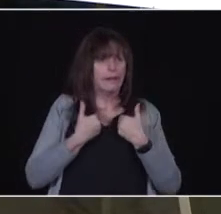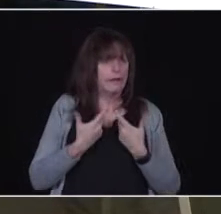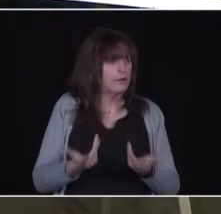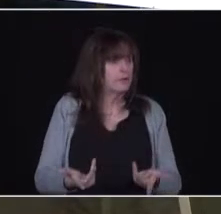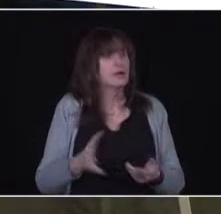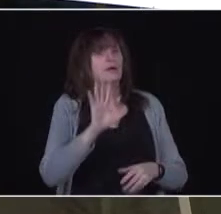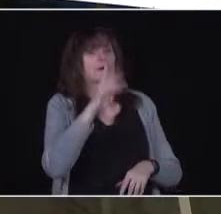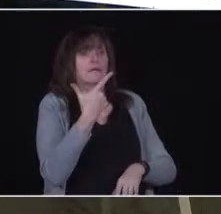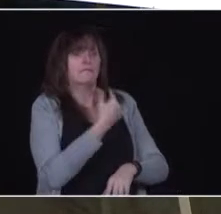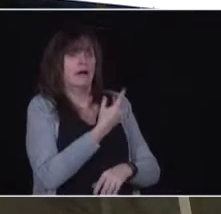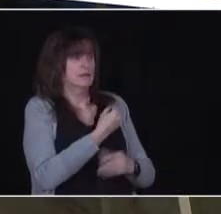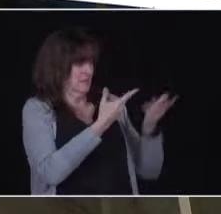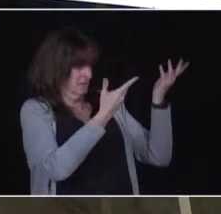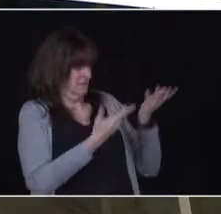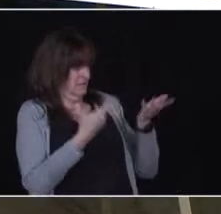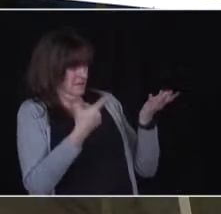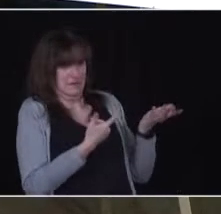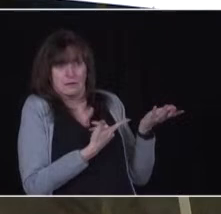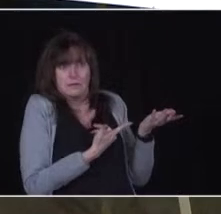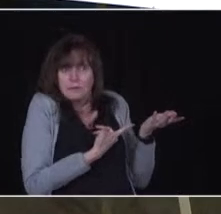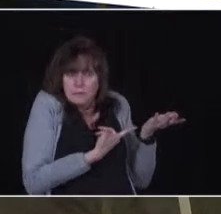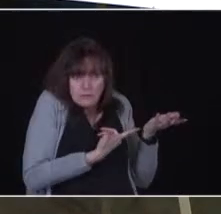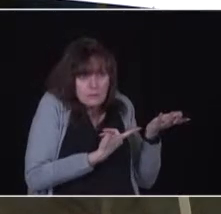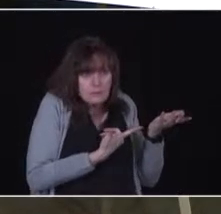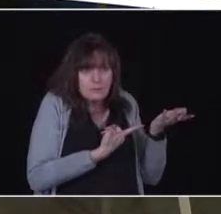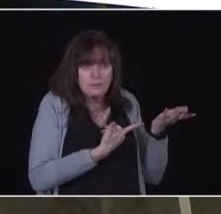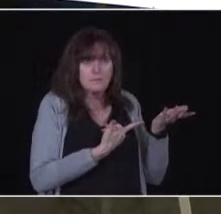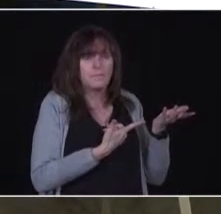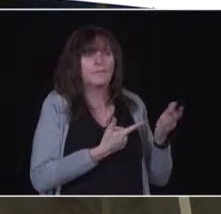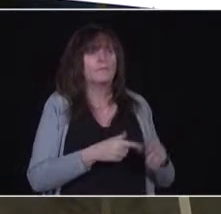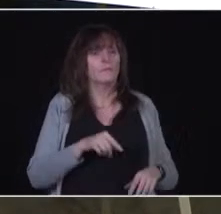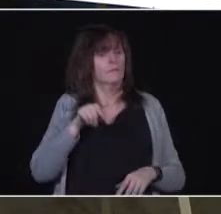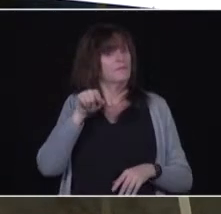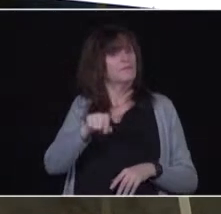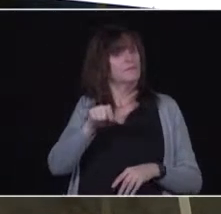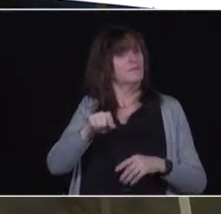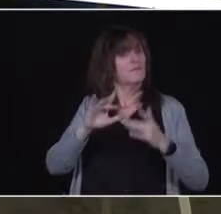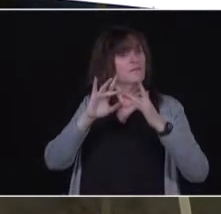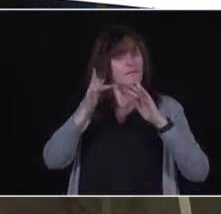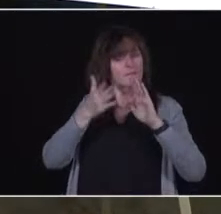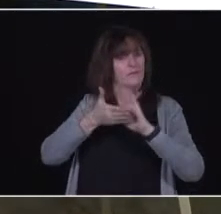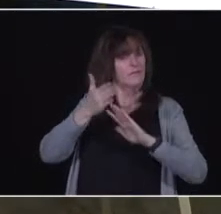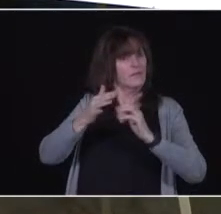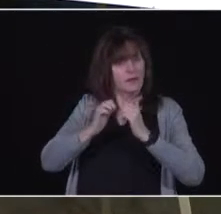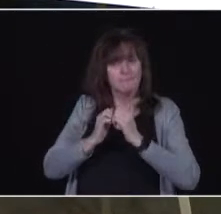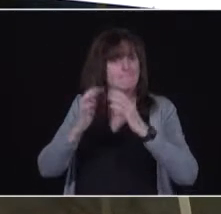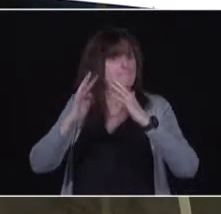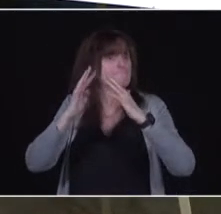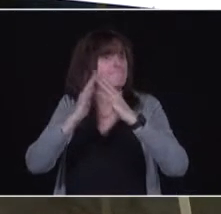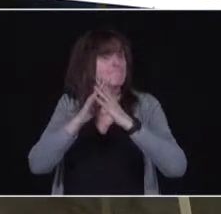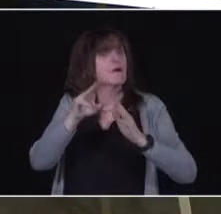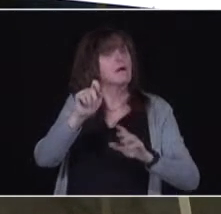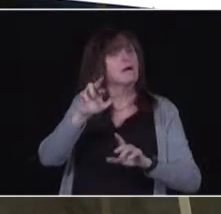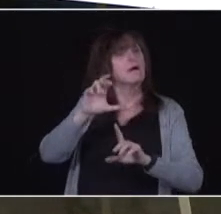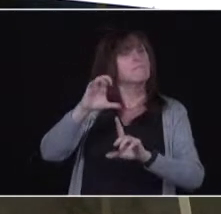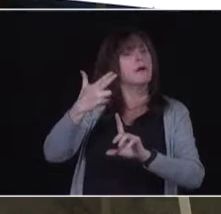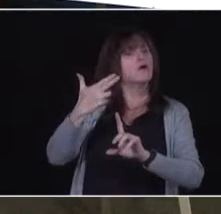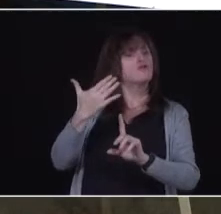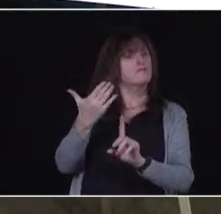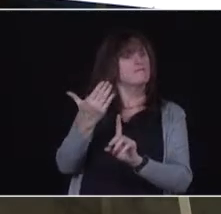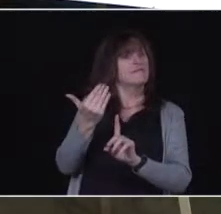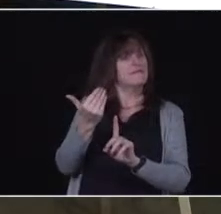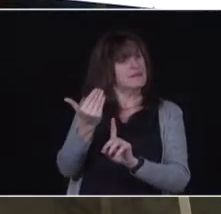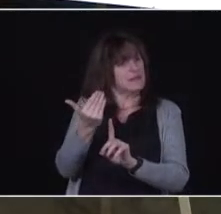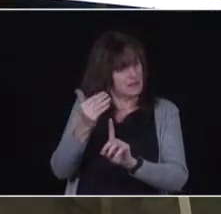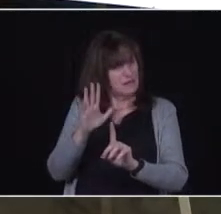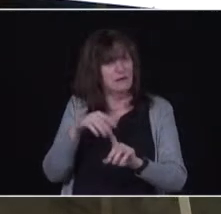system up and the customer service desk up until 15 March. But actually, we don't need it until 15 March. And the work is